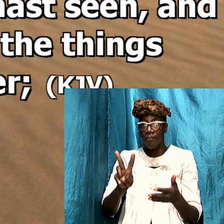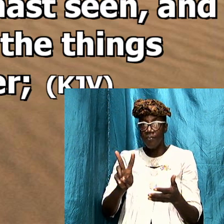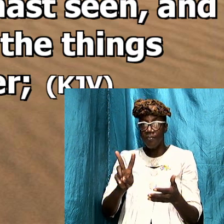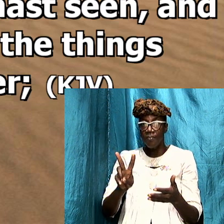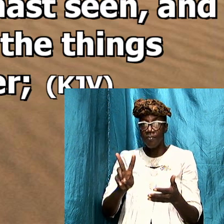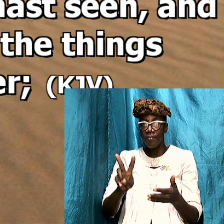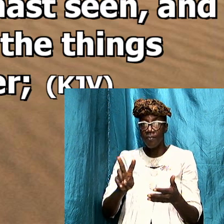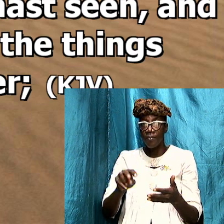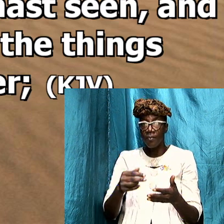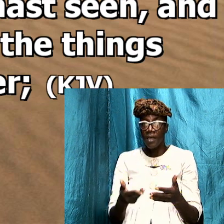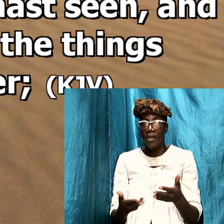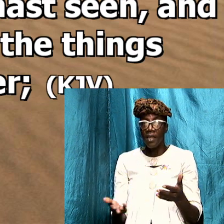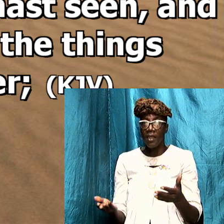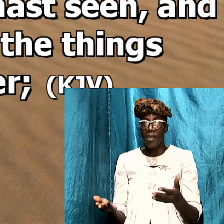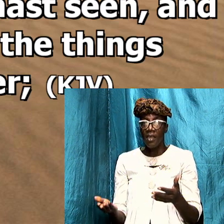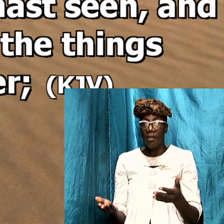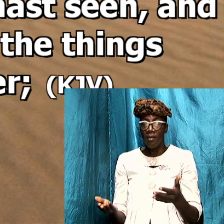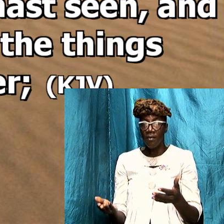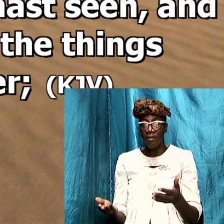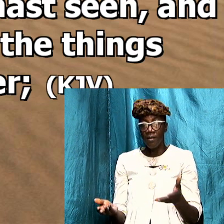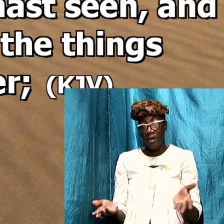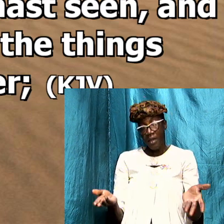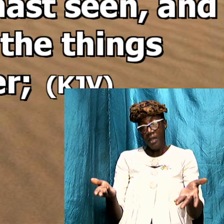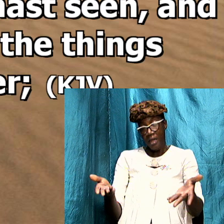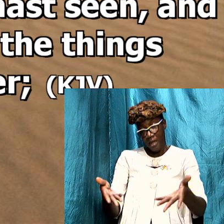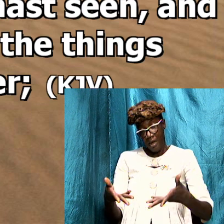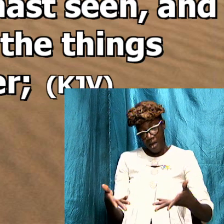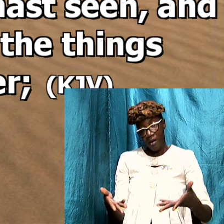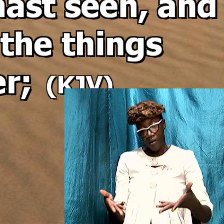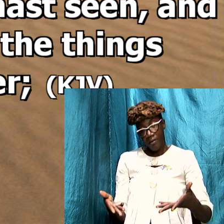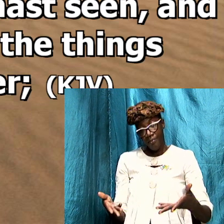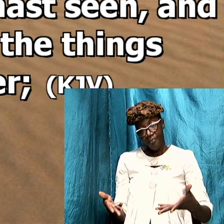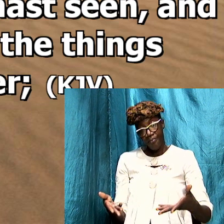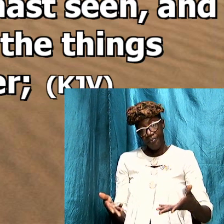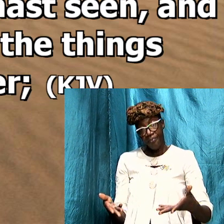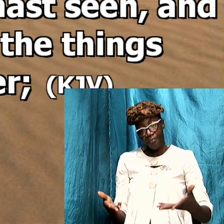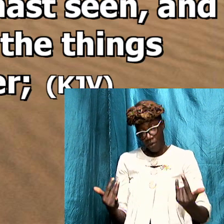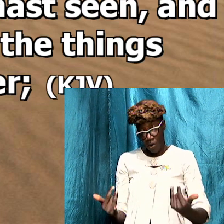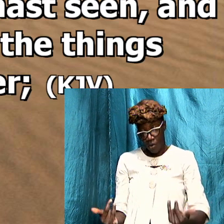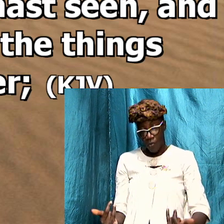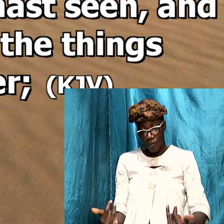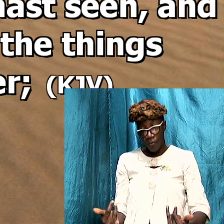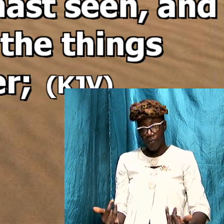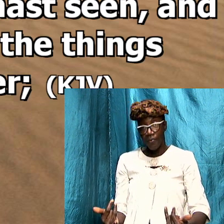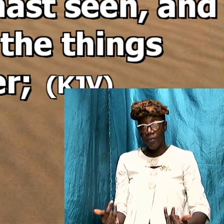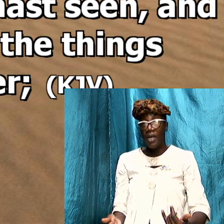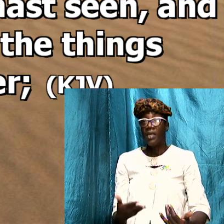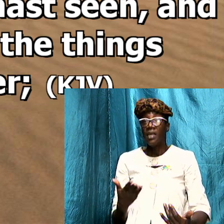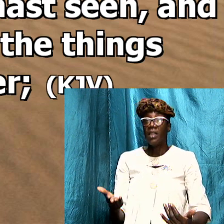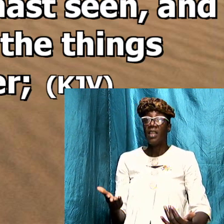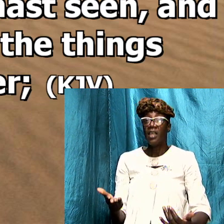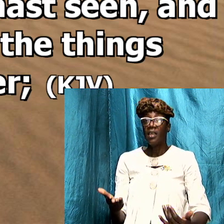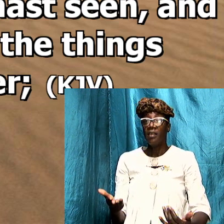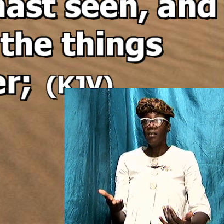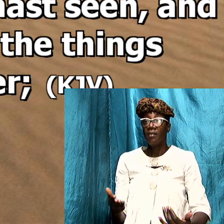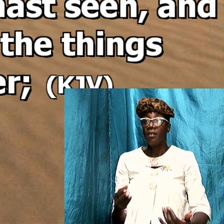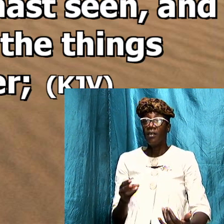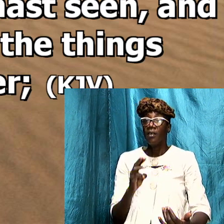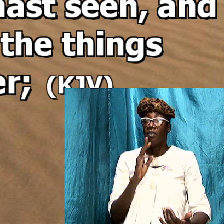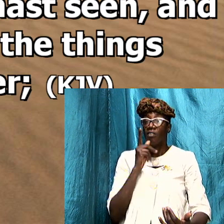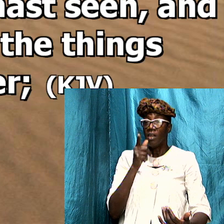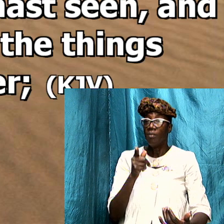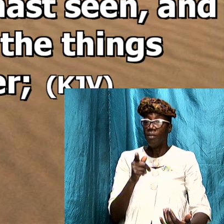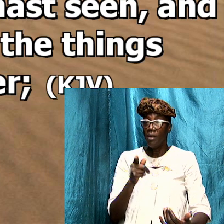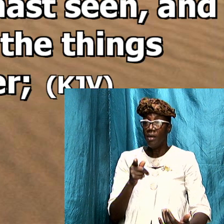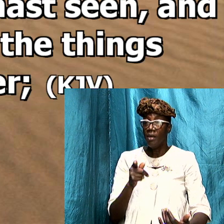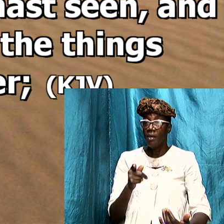the things which are and the things which shall